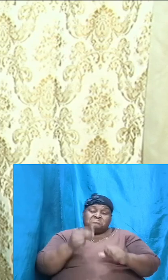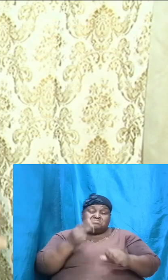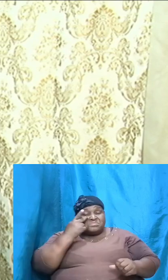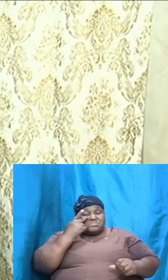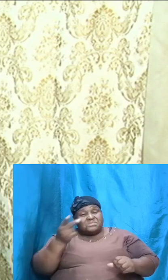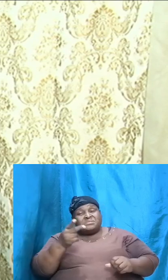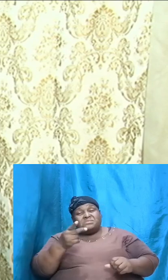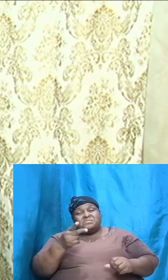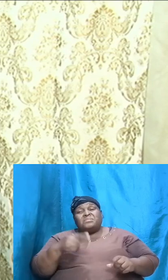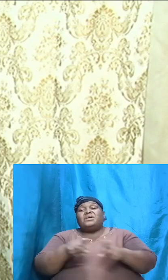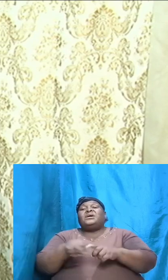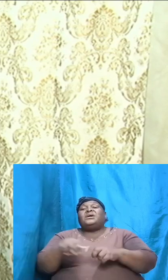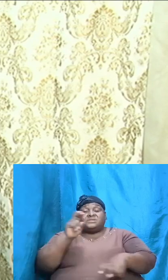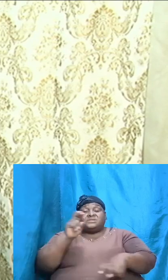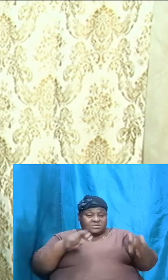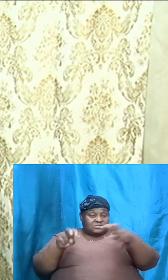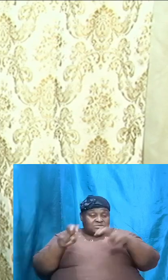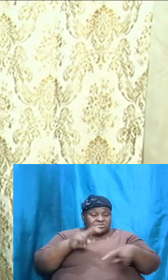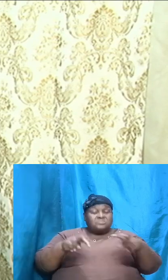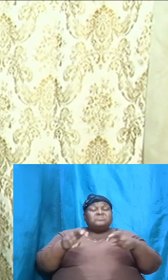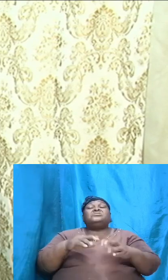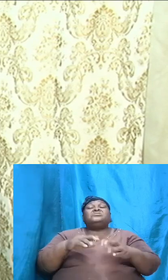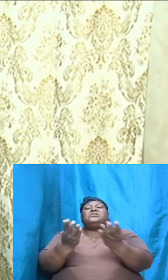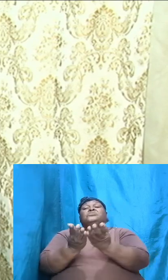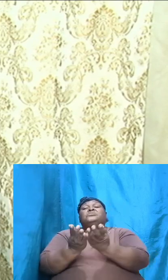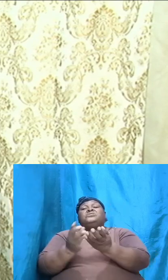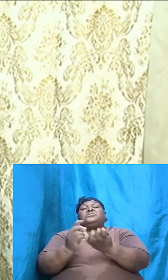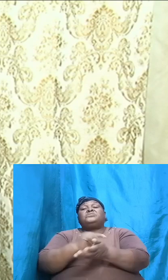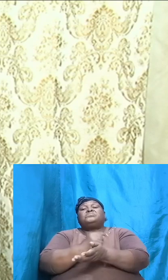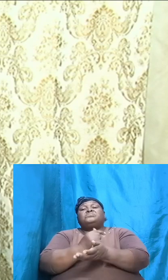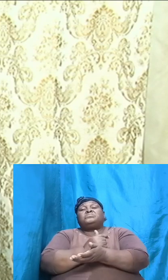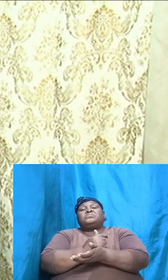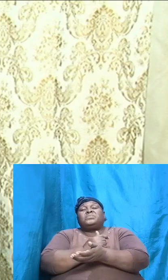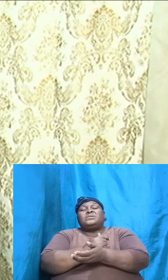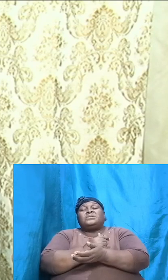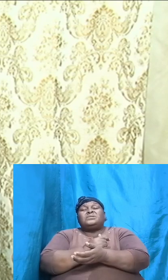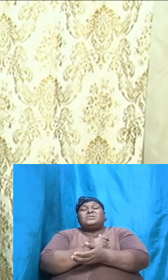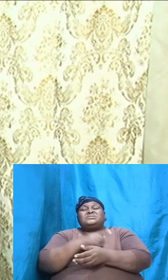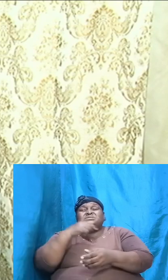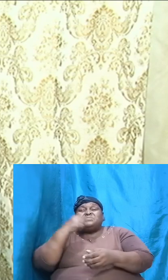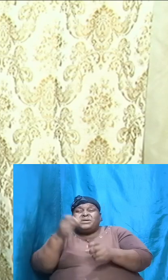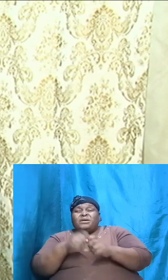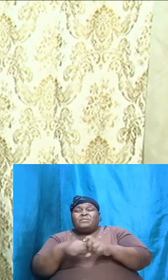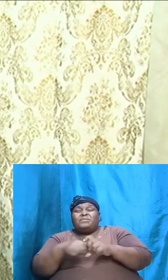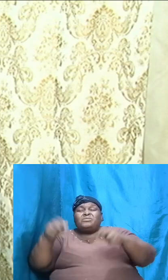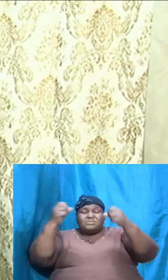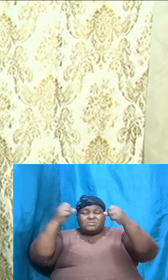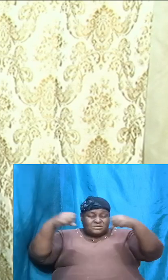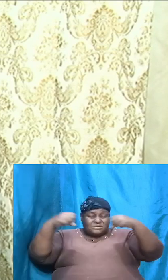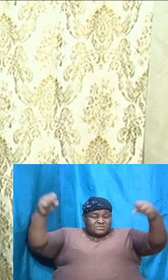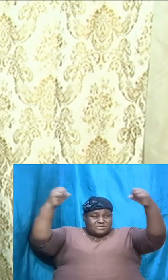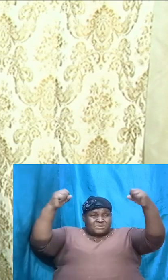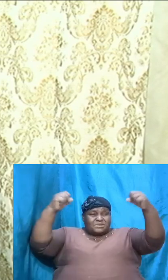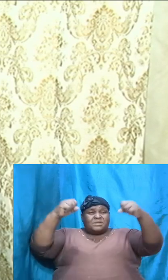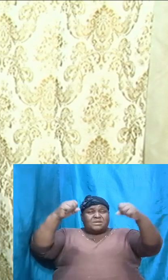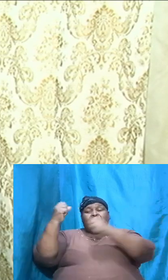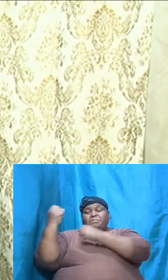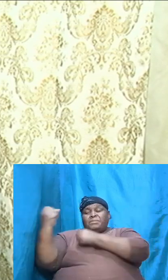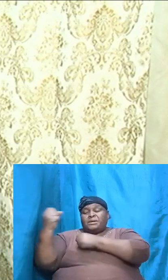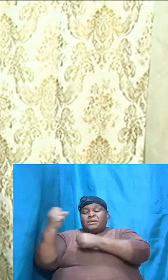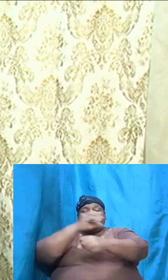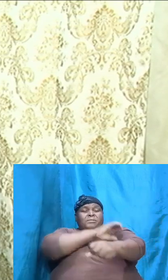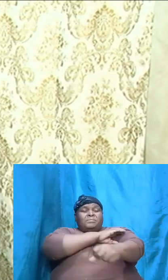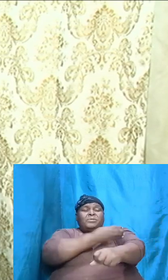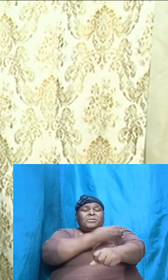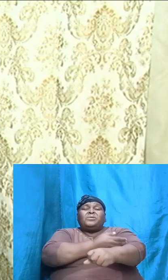surveyed the book, which we have been doing. And so it speaks about the sovereignty and the might and the power of God. And